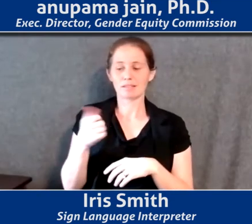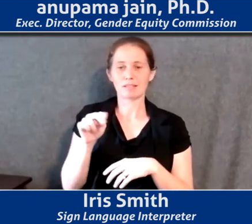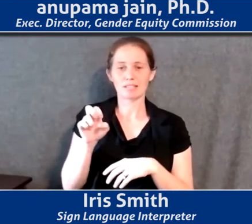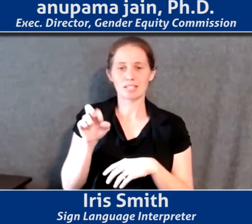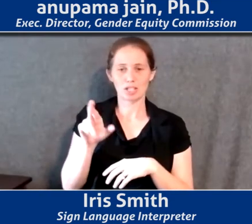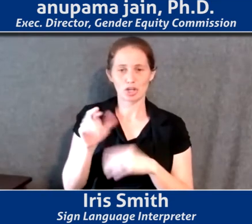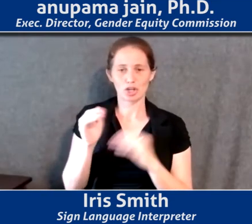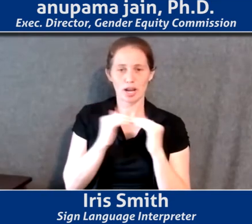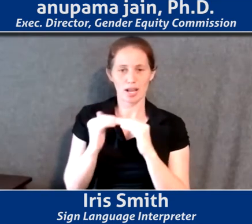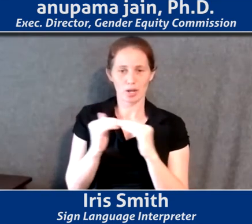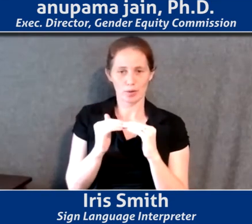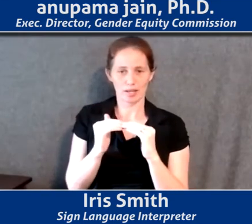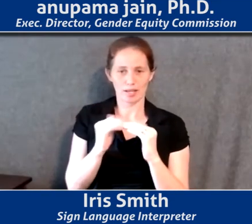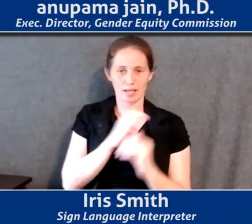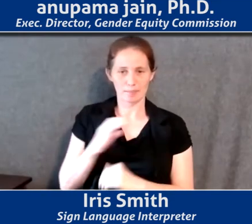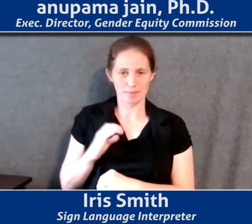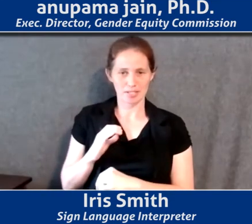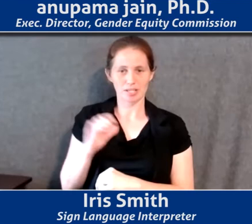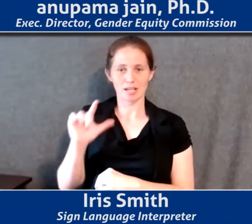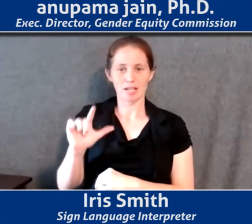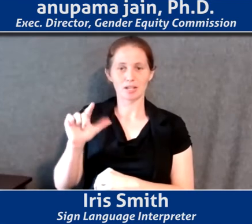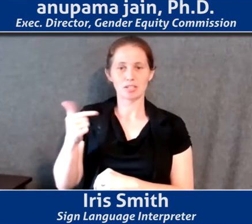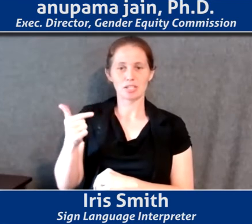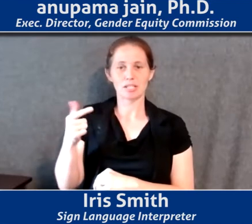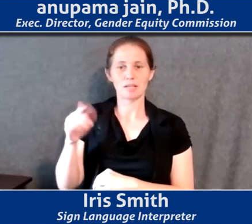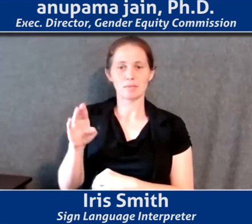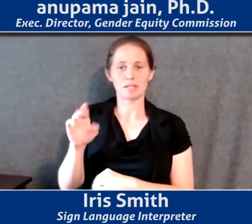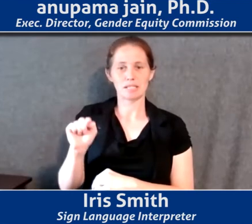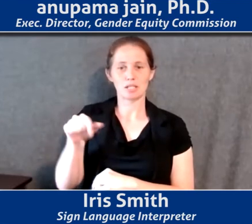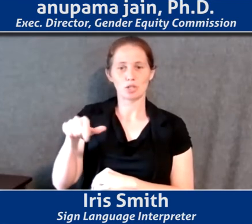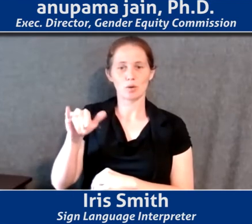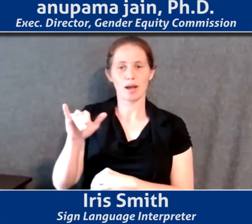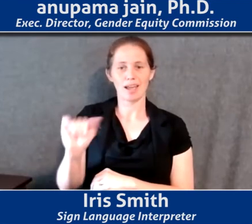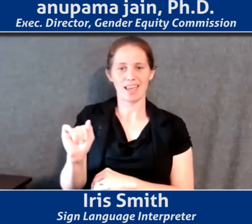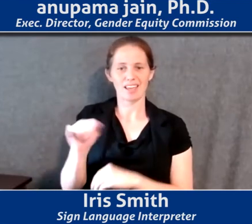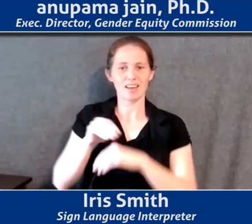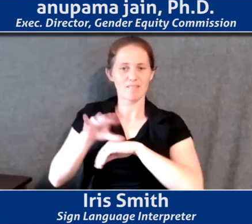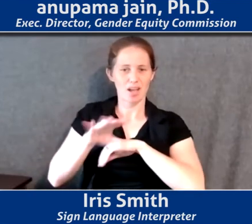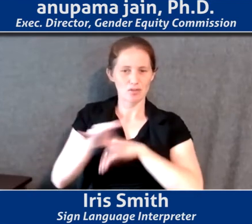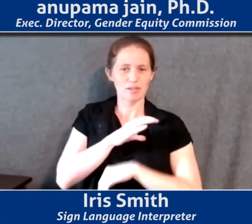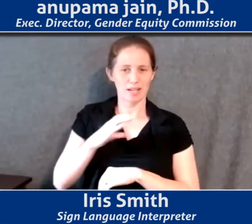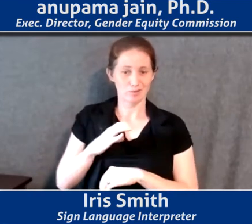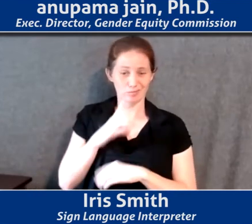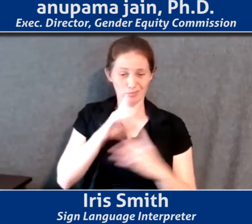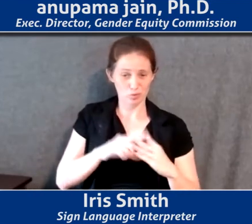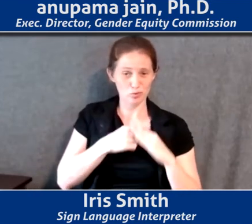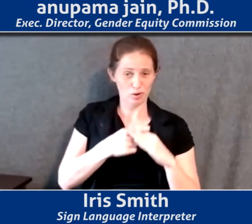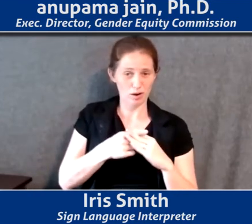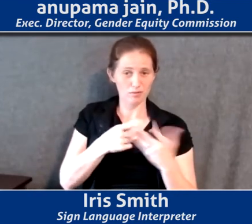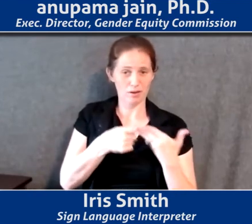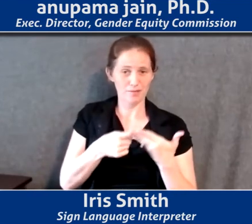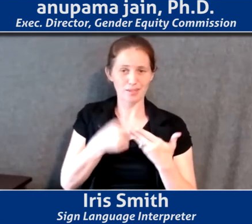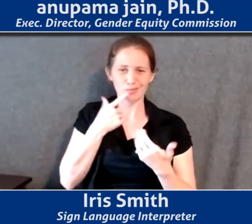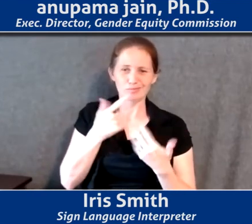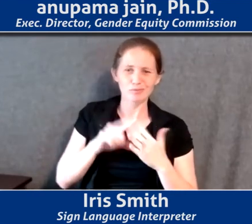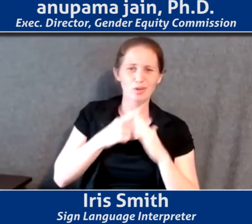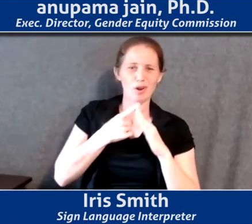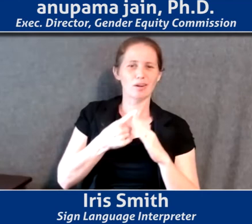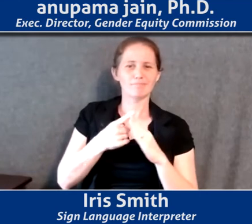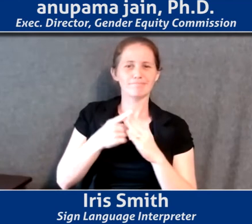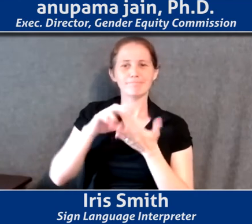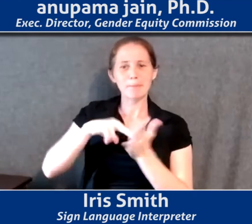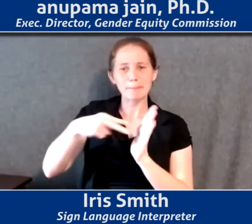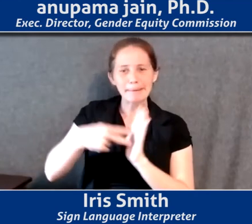and the LGBTQIA Advisory Council, and so to begin that discussion, we try to start with definitions and